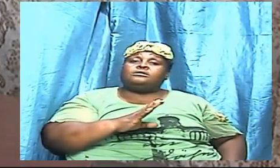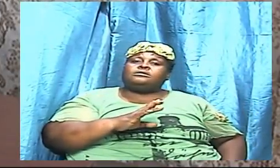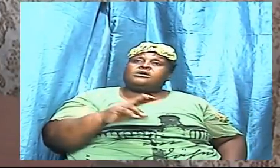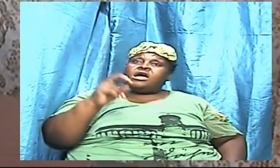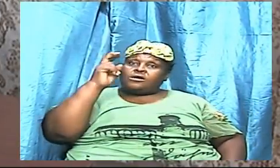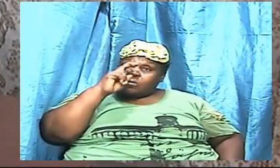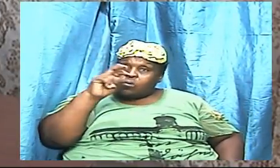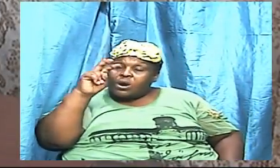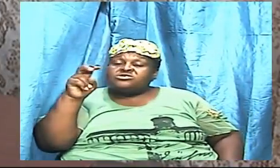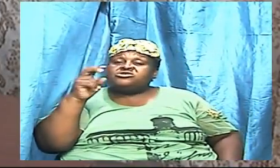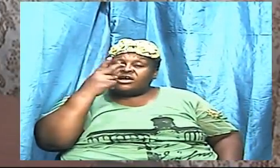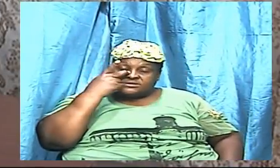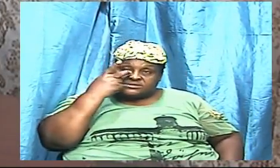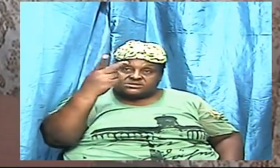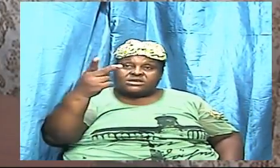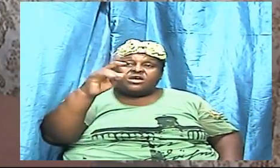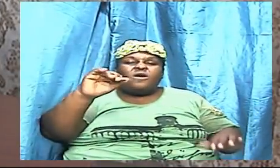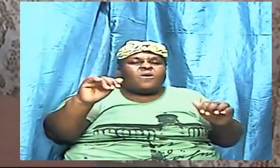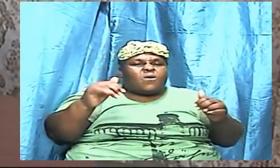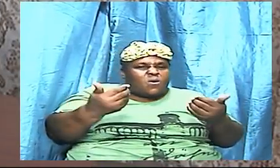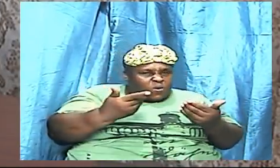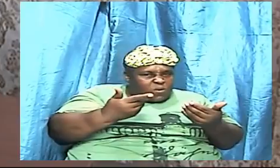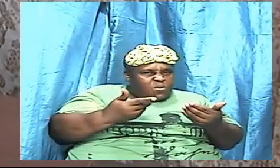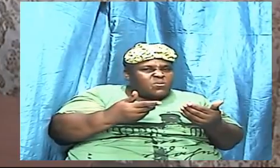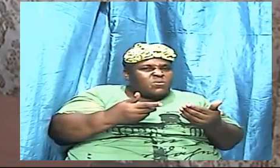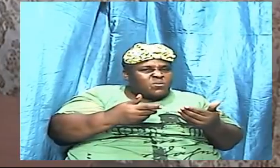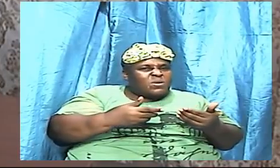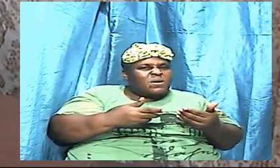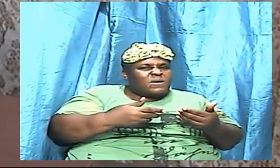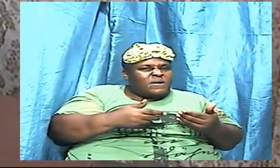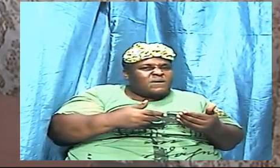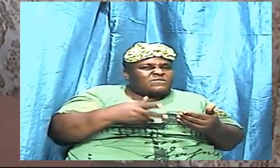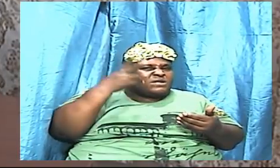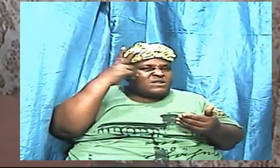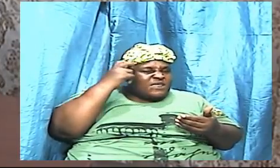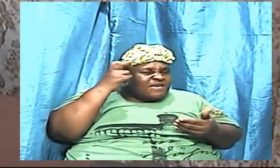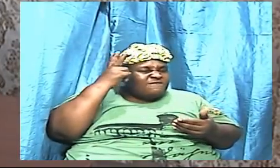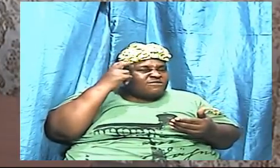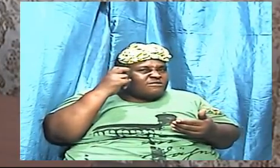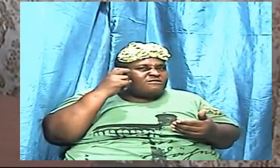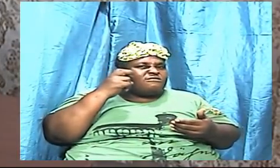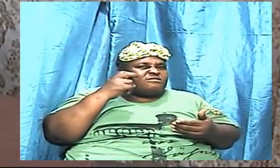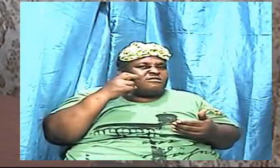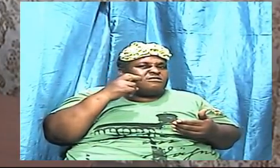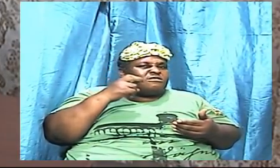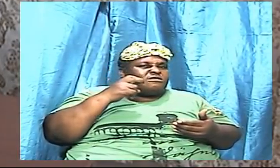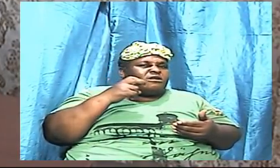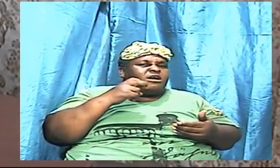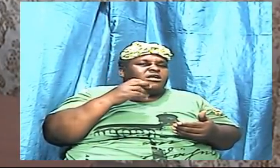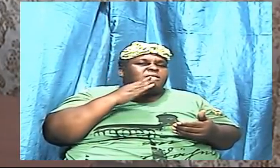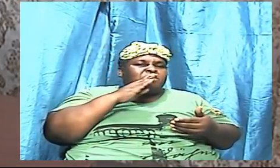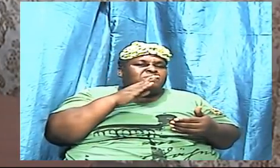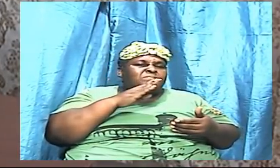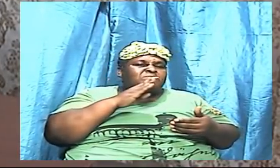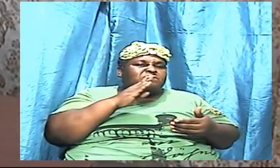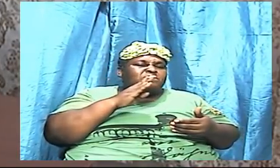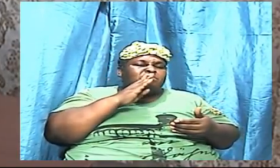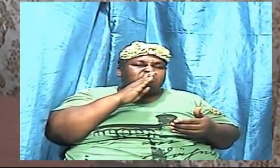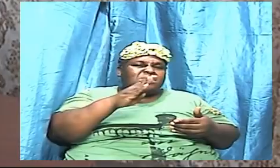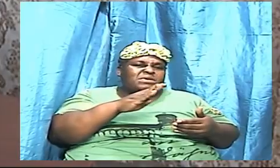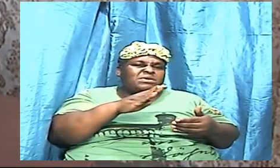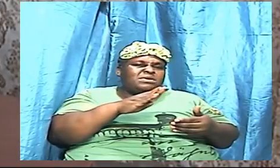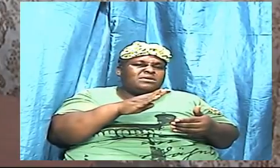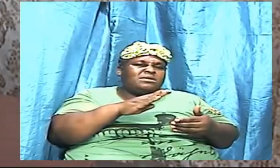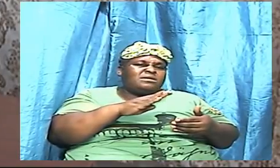and see how we are going to come over how we are going to victorious to be